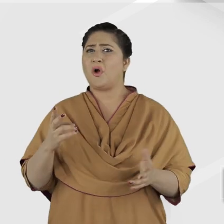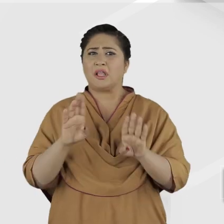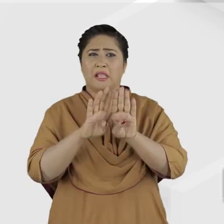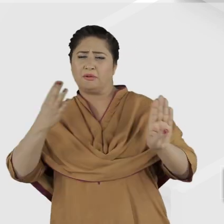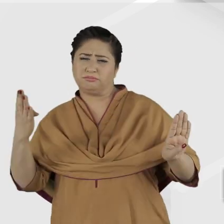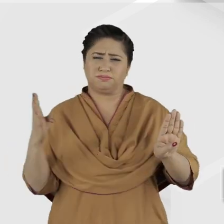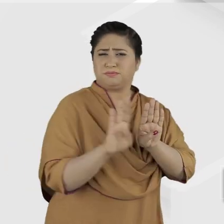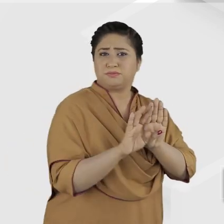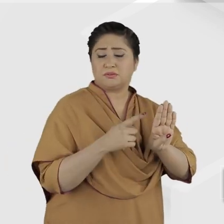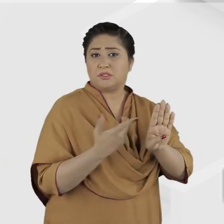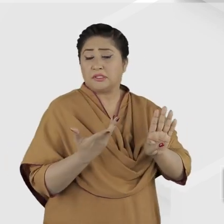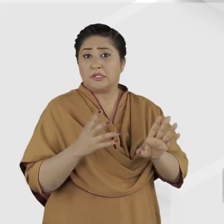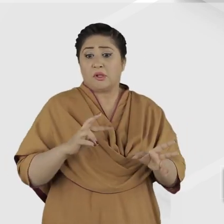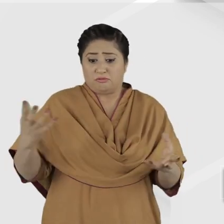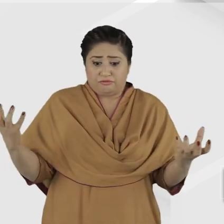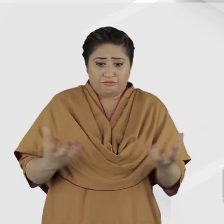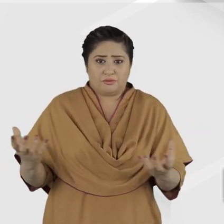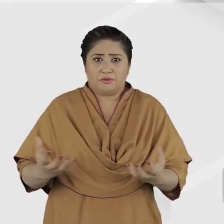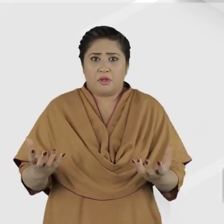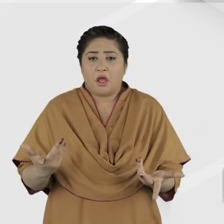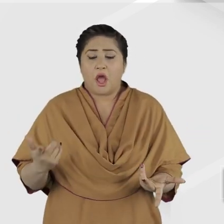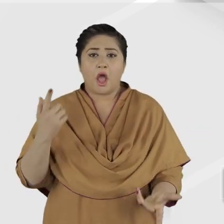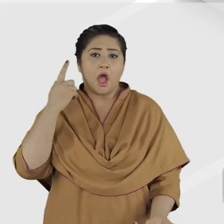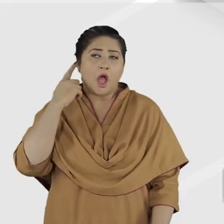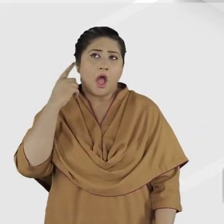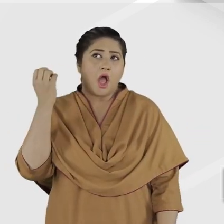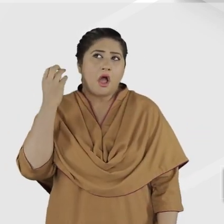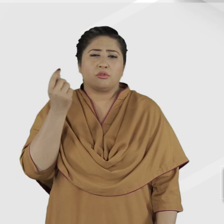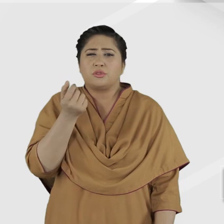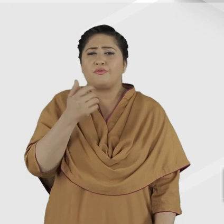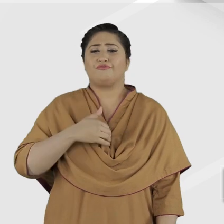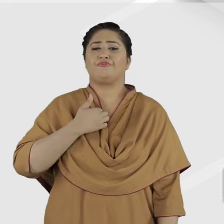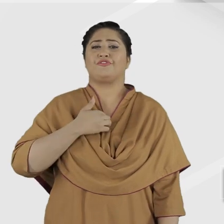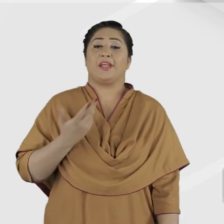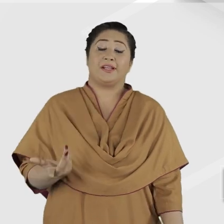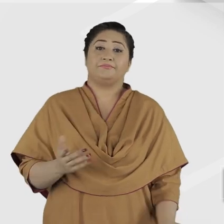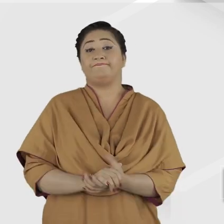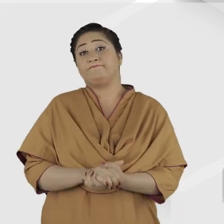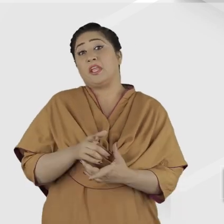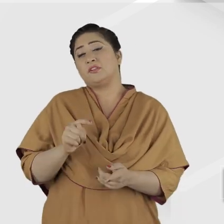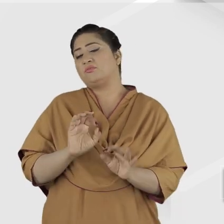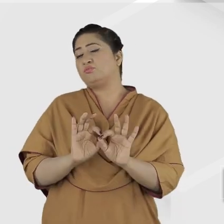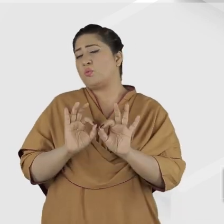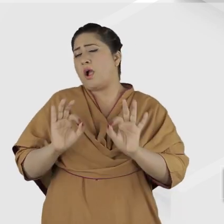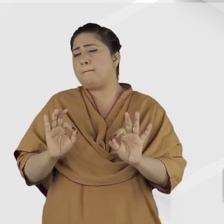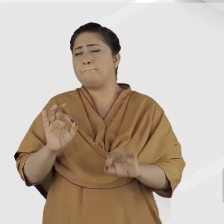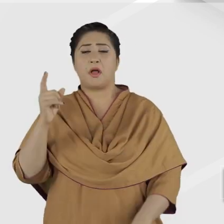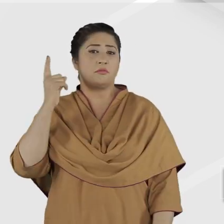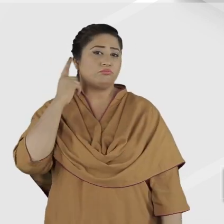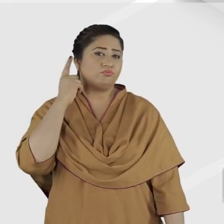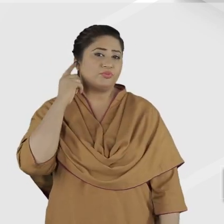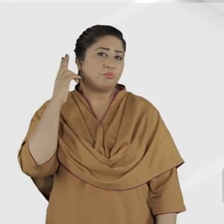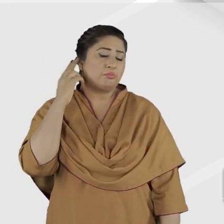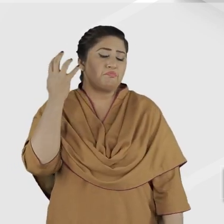starting up or a door slamming. One feels the vibrations more than actually hearing the sound. It's